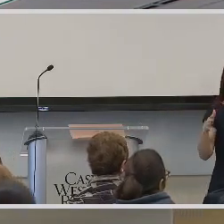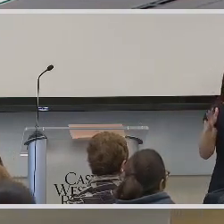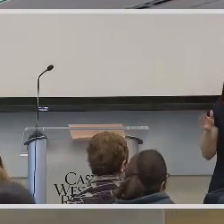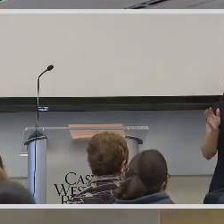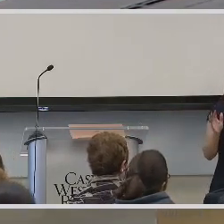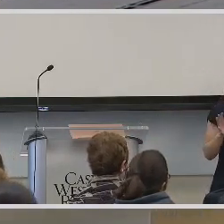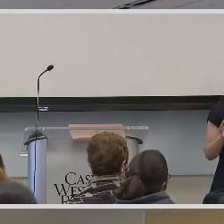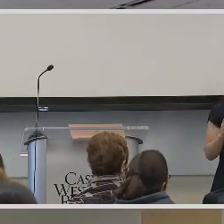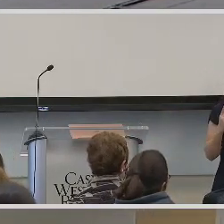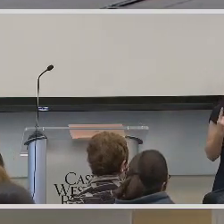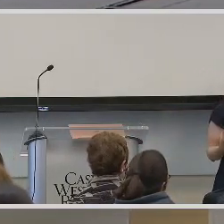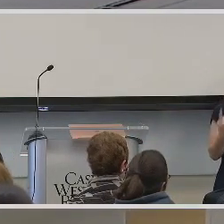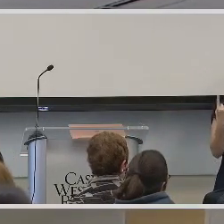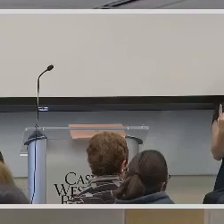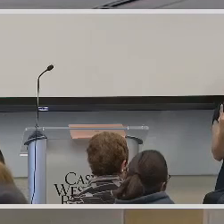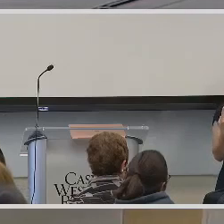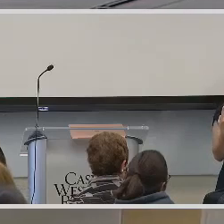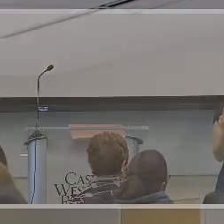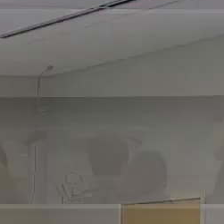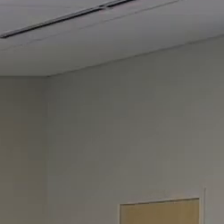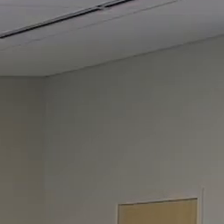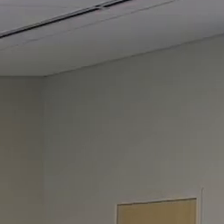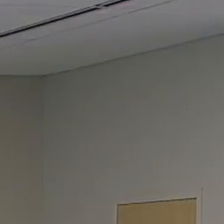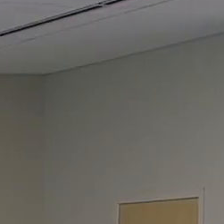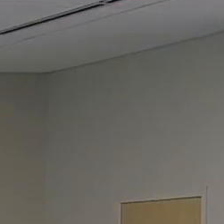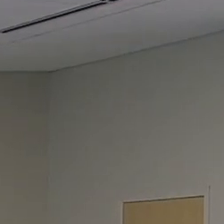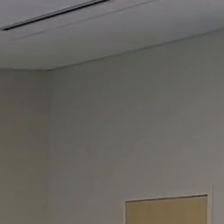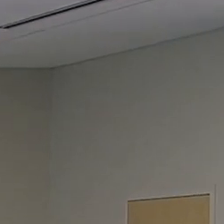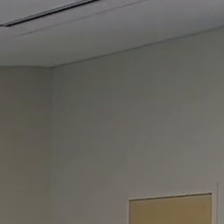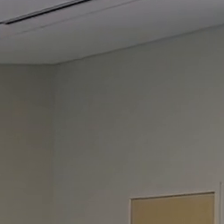Okay. So I guess now watching the eyebrows go up at the end.